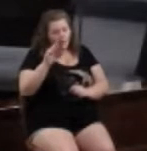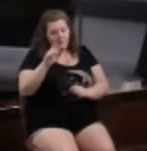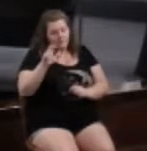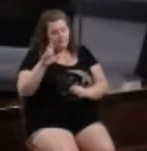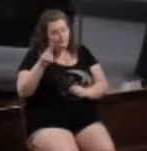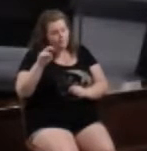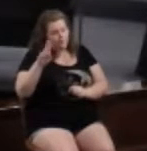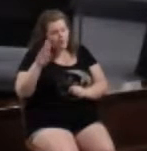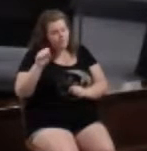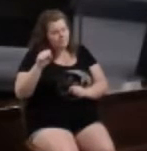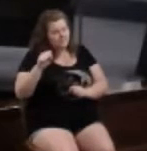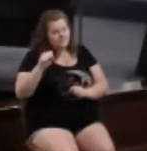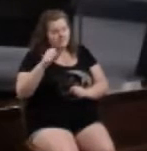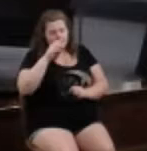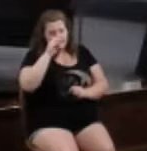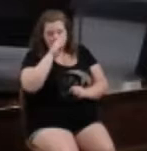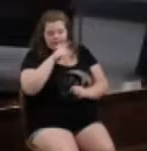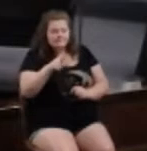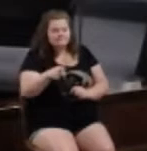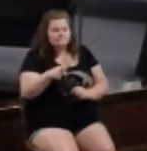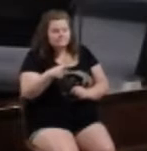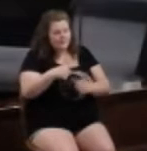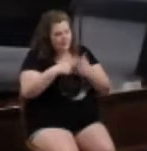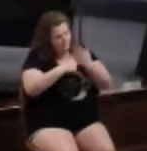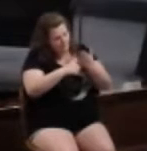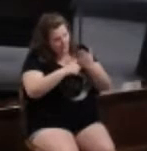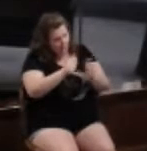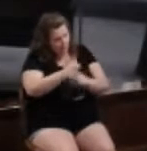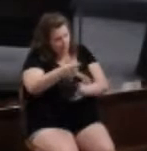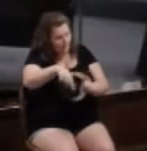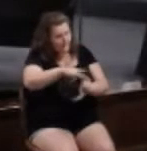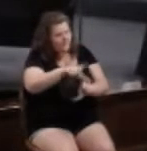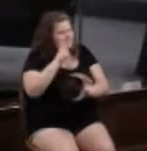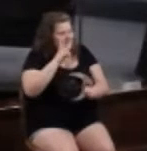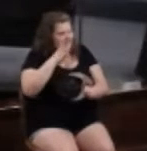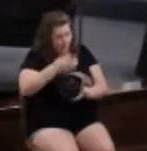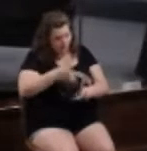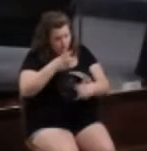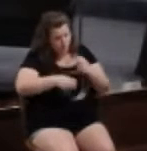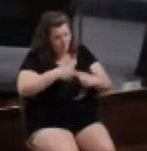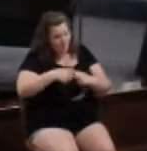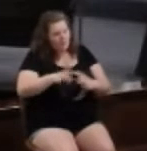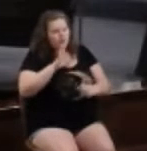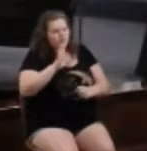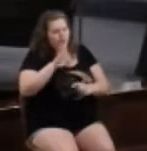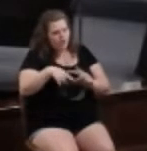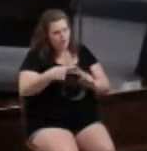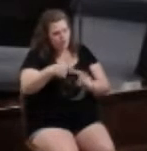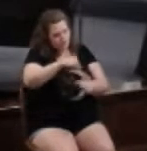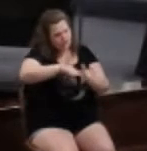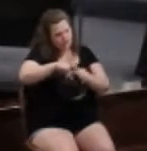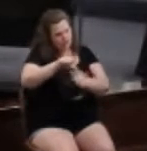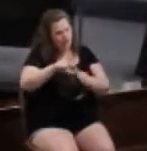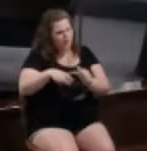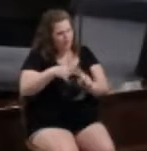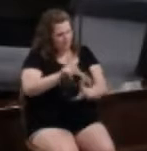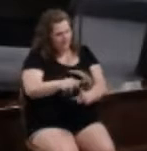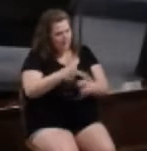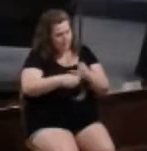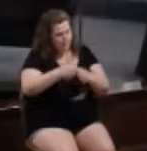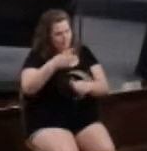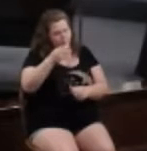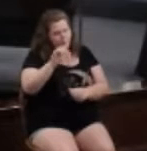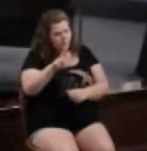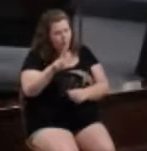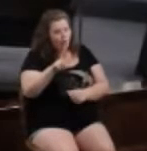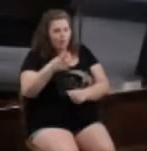small dissension and debate with them, see, there's a problem and they're talking to each other about this. Paul